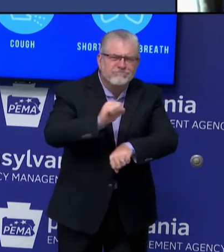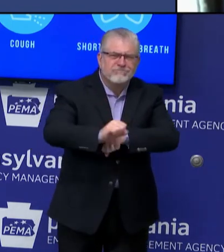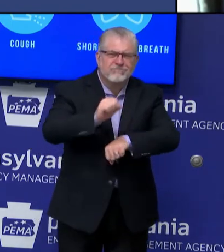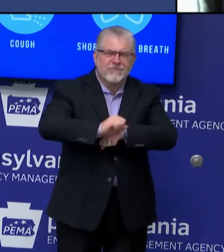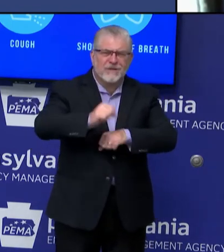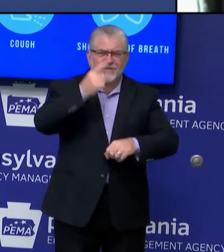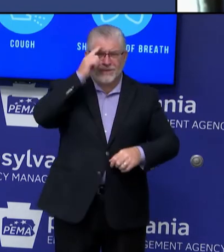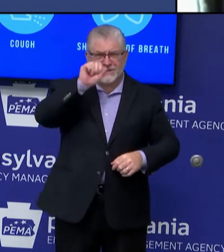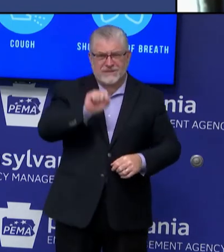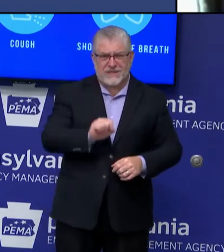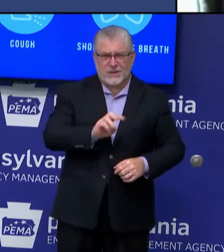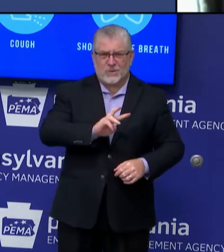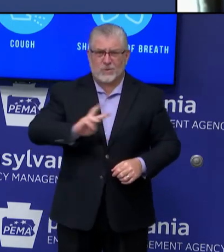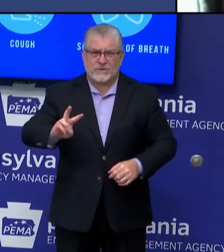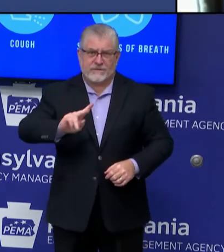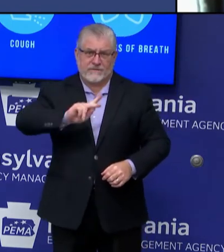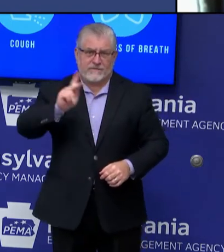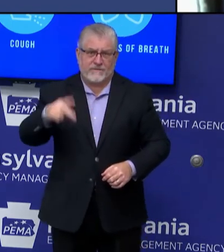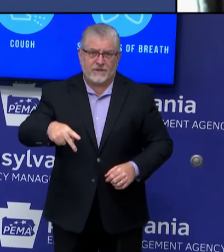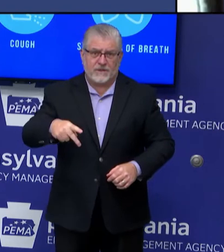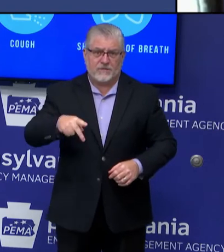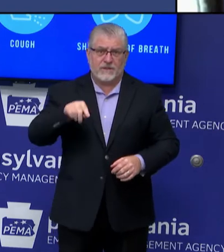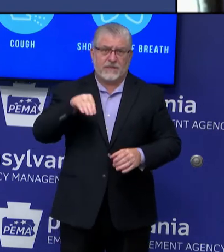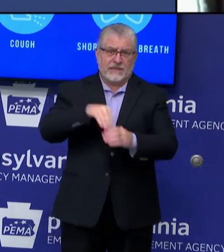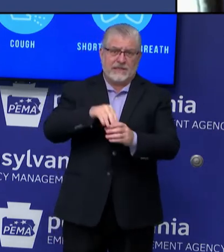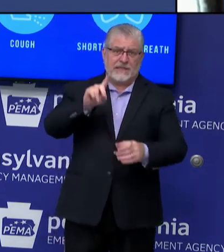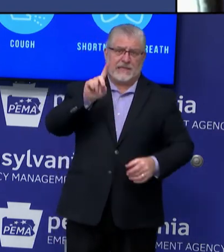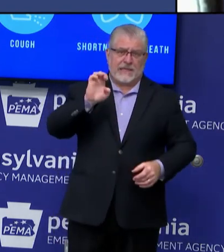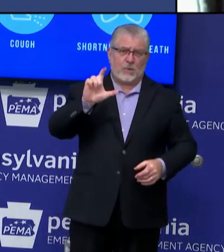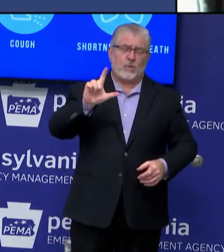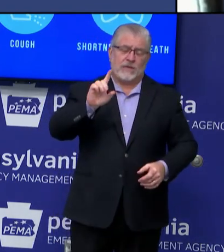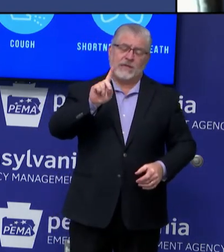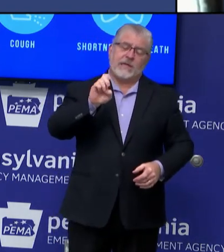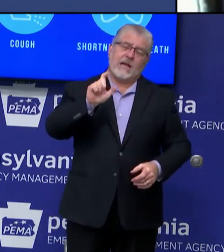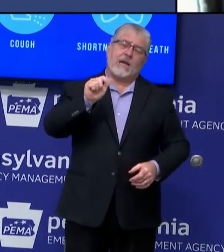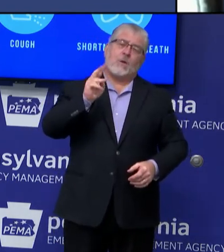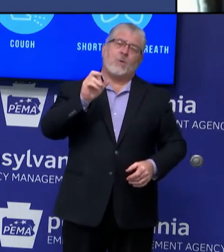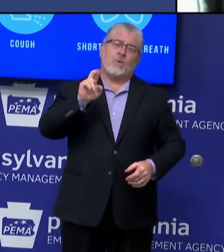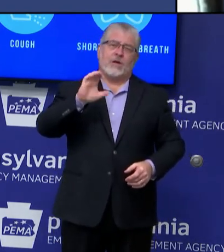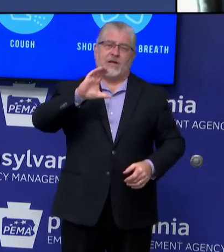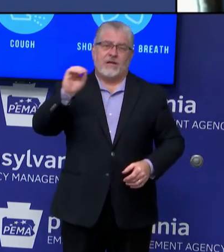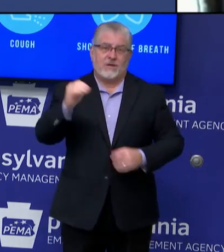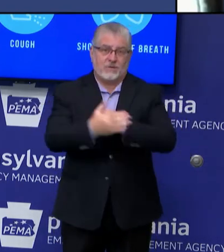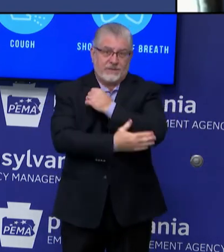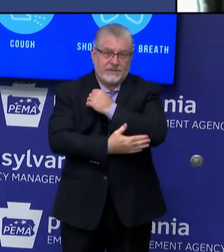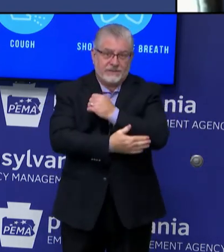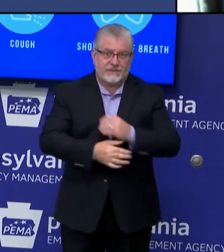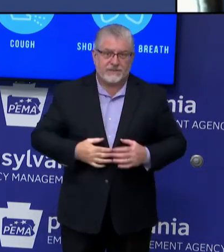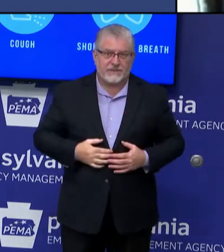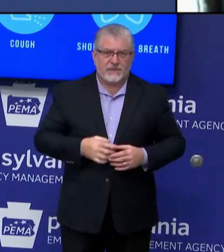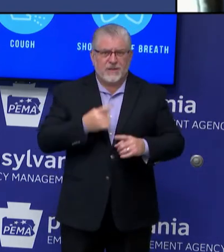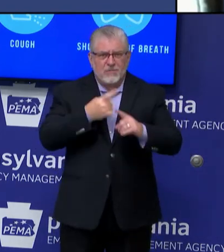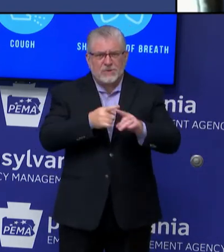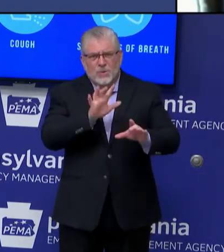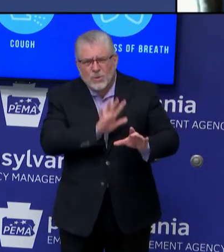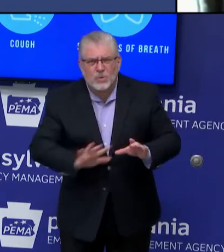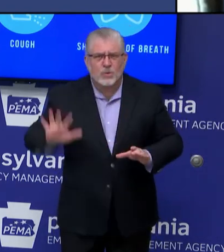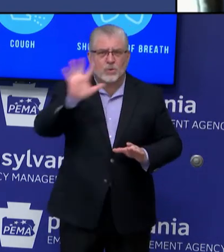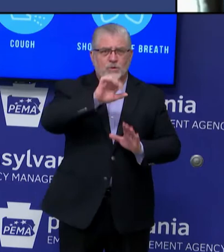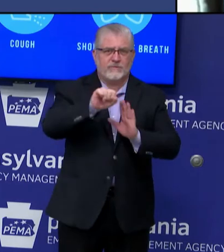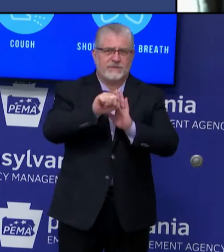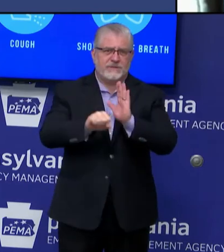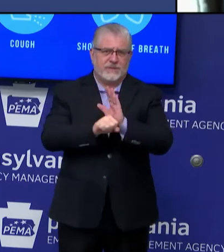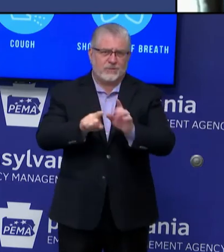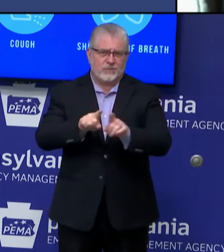County, but for our folks across the Commonwealth of Pennsylvania. Unfortunately, it is not unusual because of climate